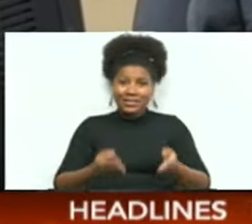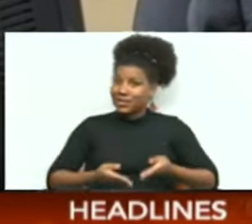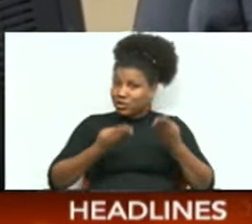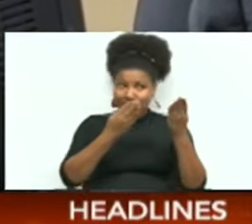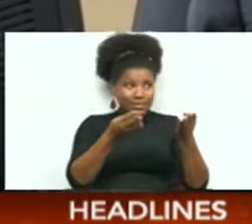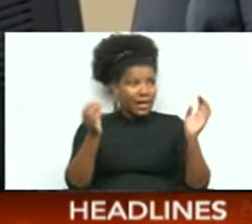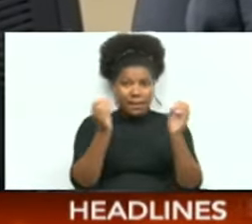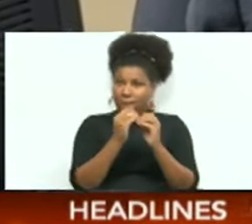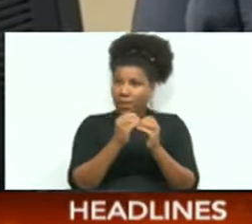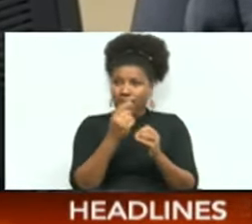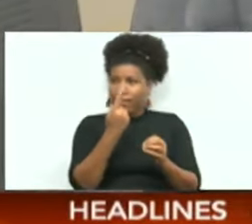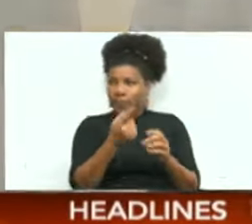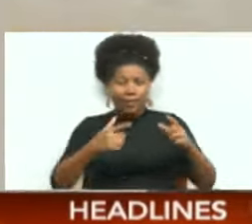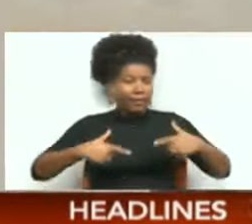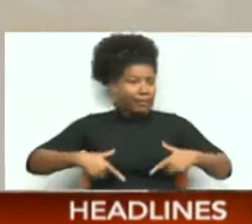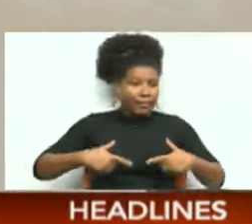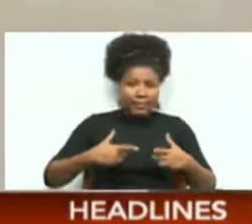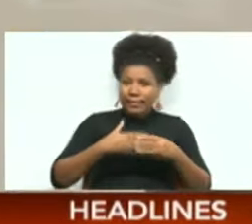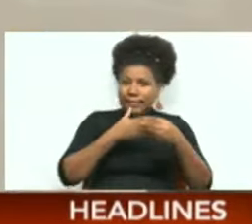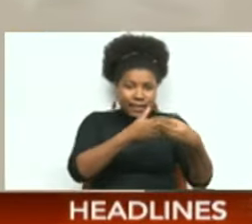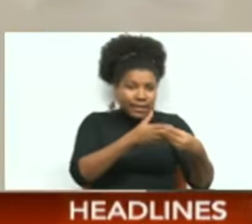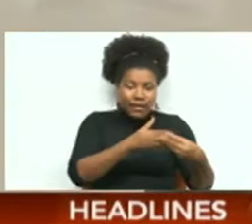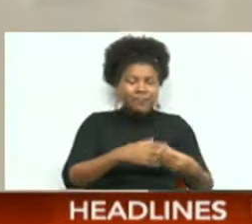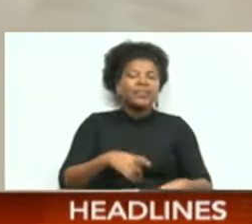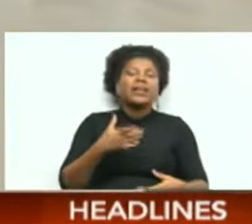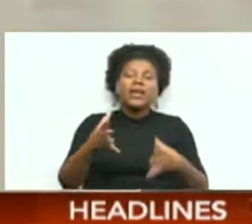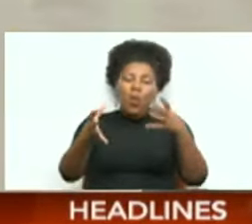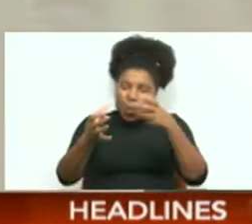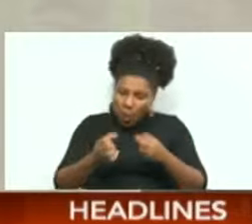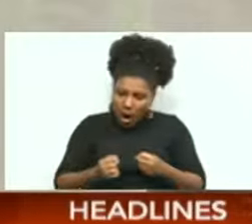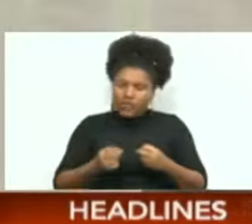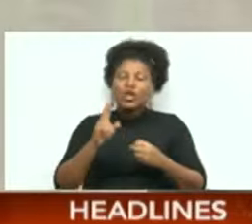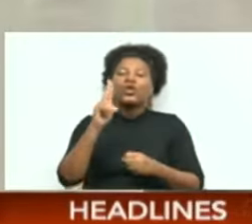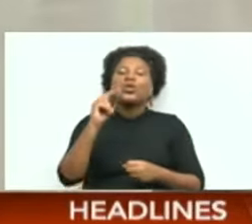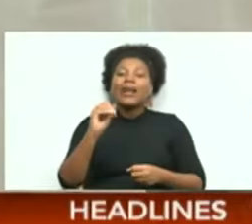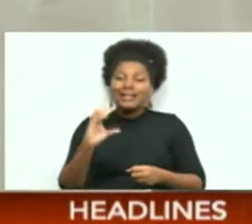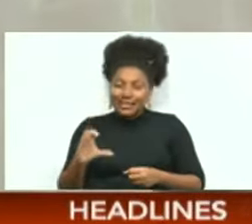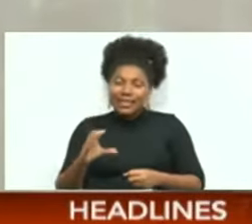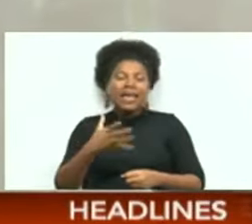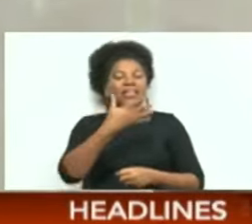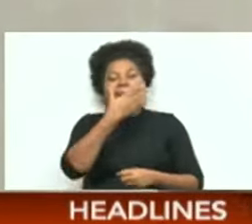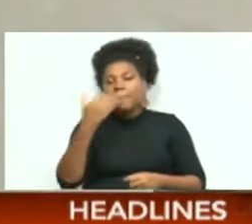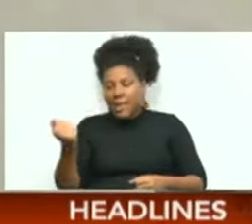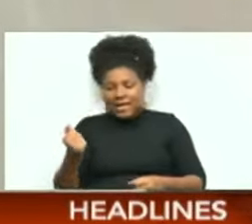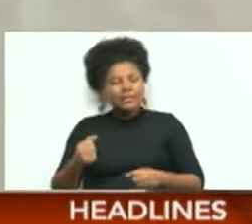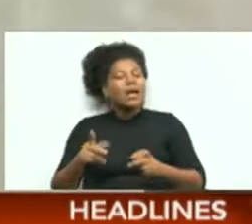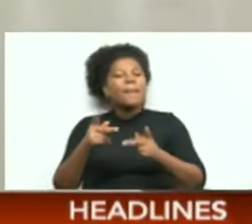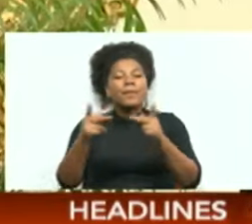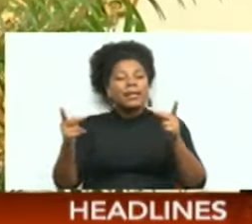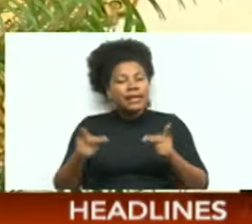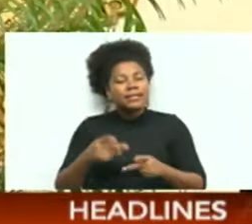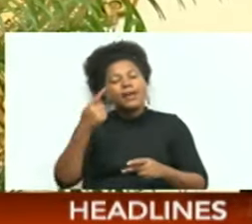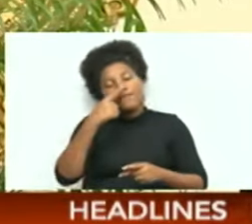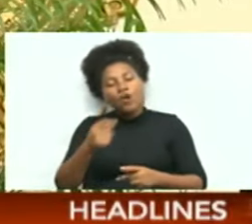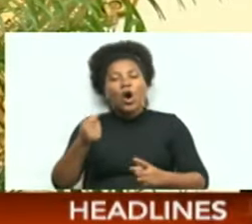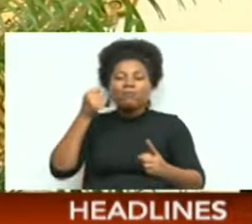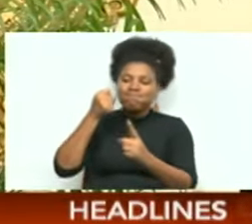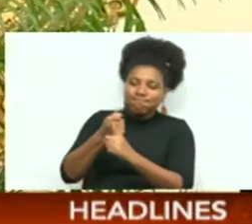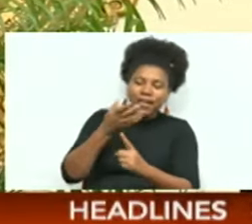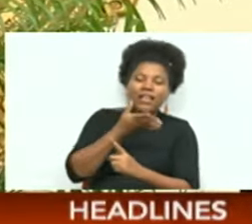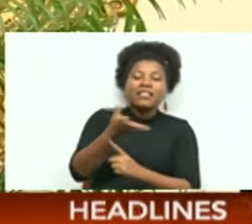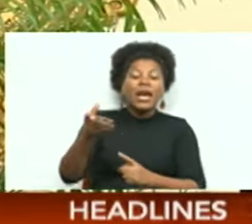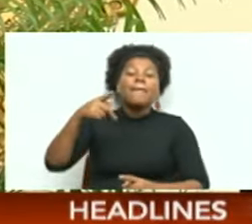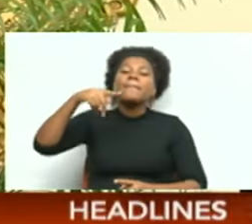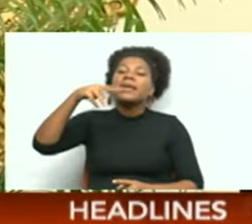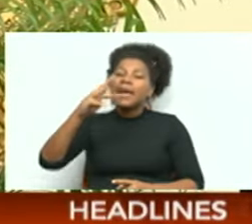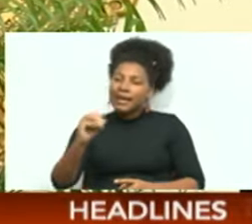more than one leader. He says his intention is to ensure the UNC is in the best possible shape to tackle the PNM in the